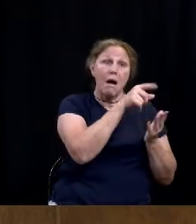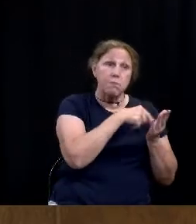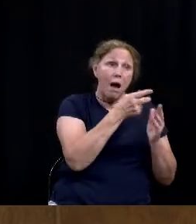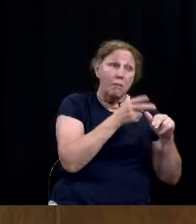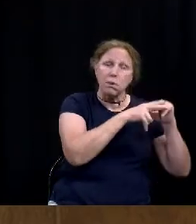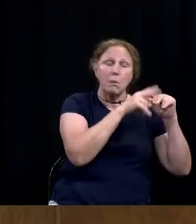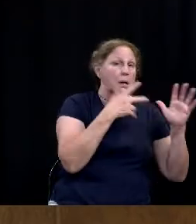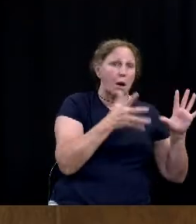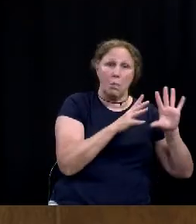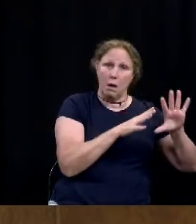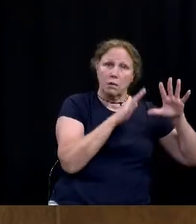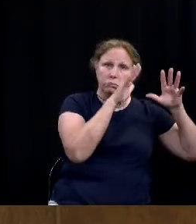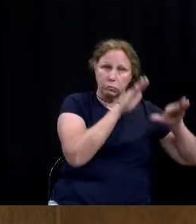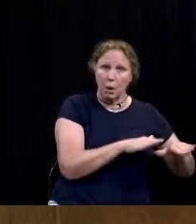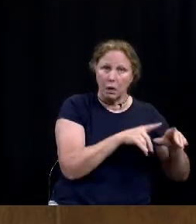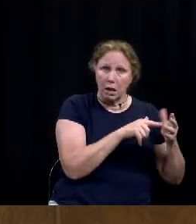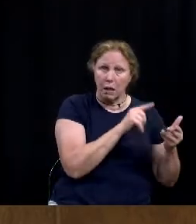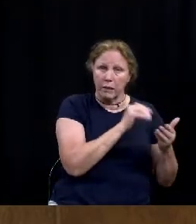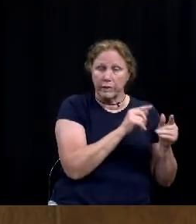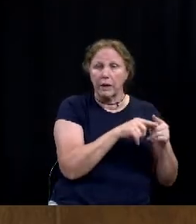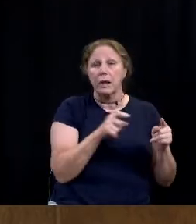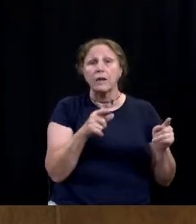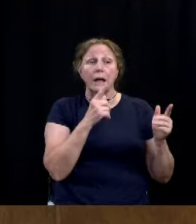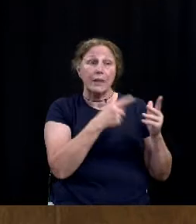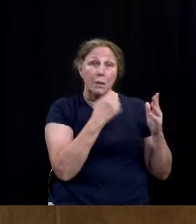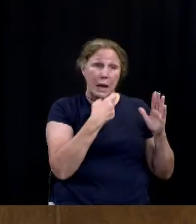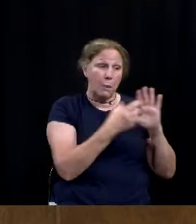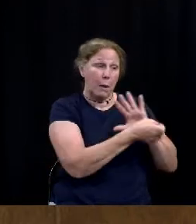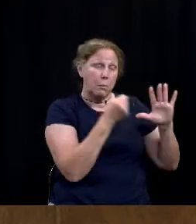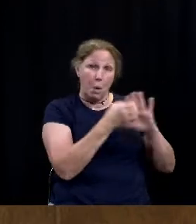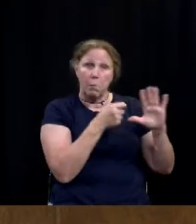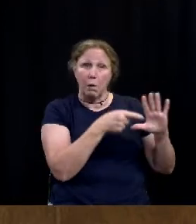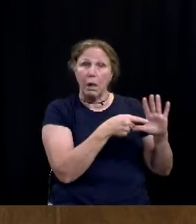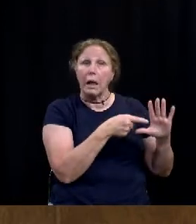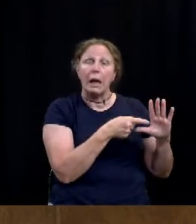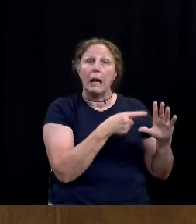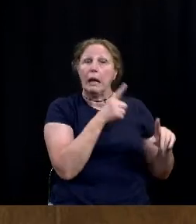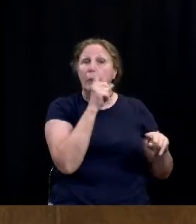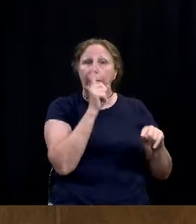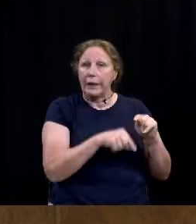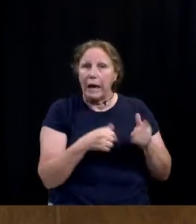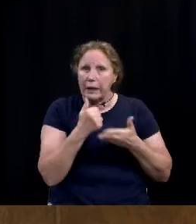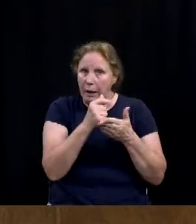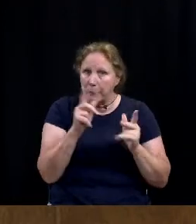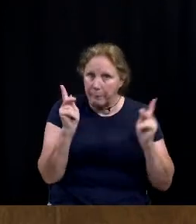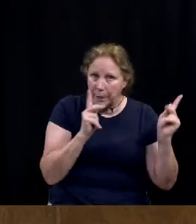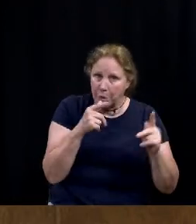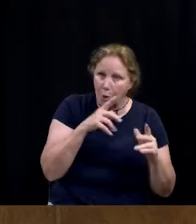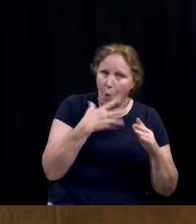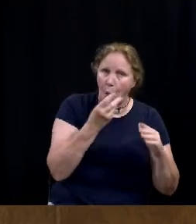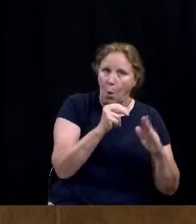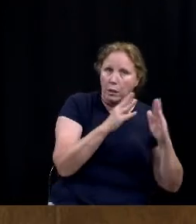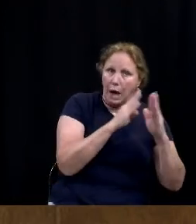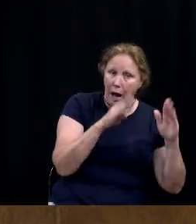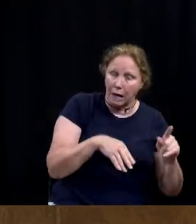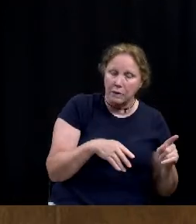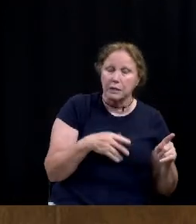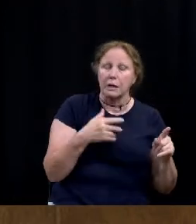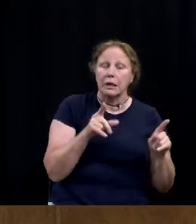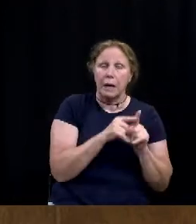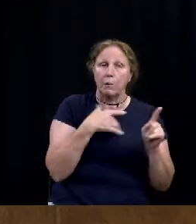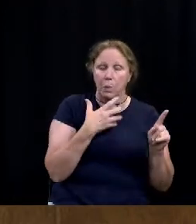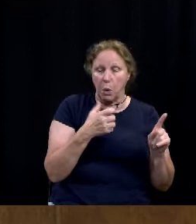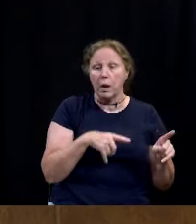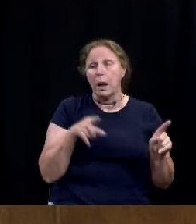that money that's coming out of our general fund right now, we're not allowed to do that as much as we would like to. But